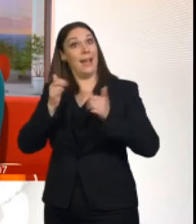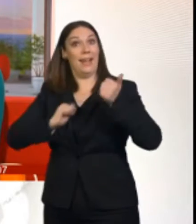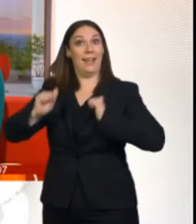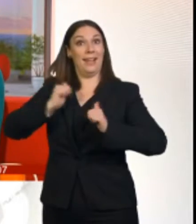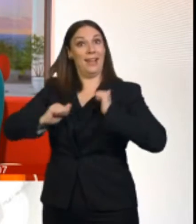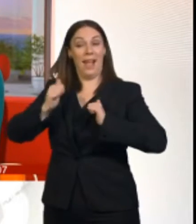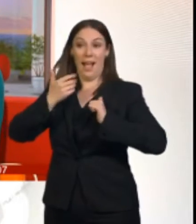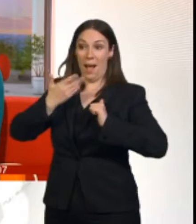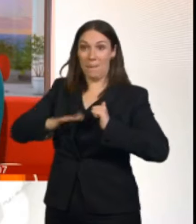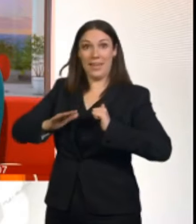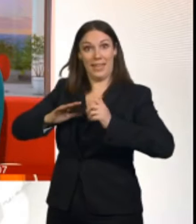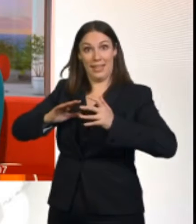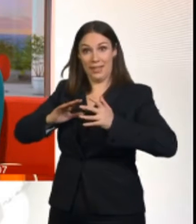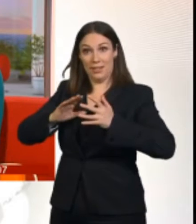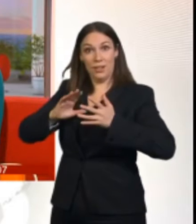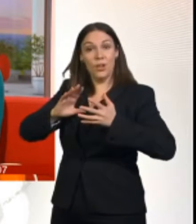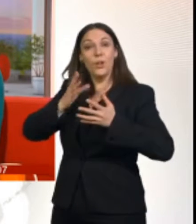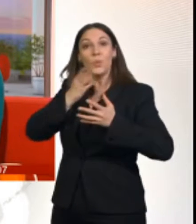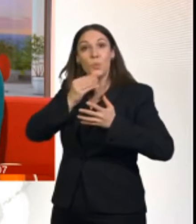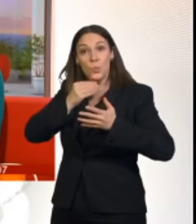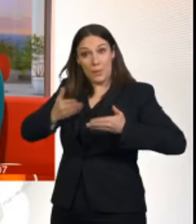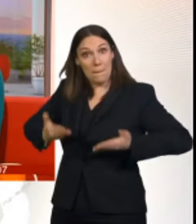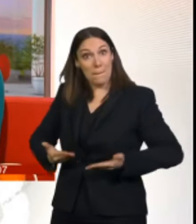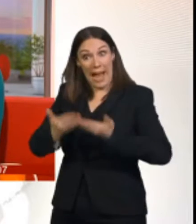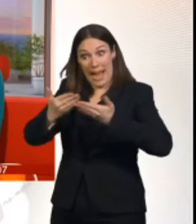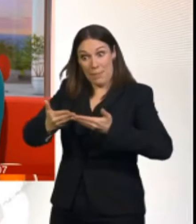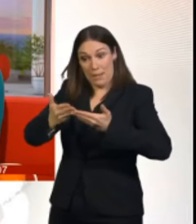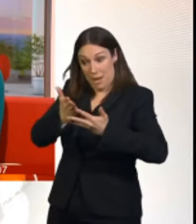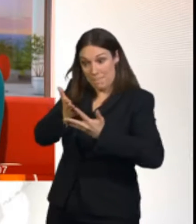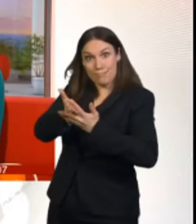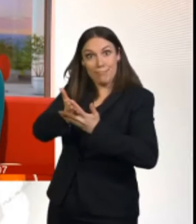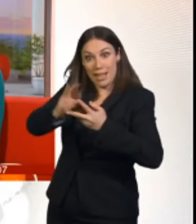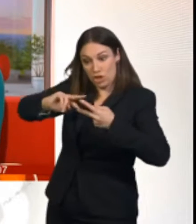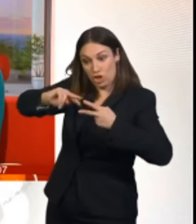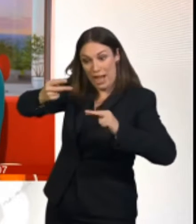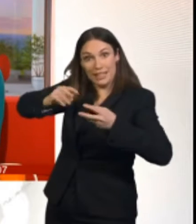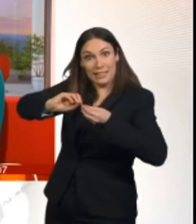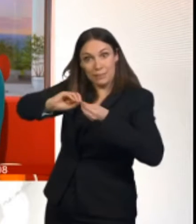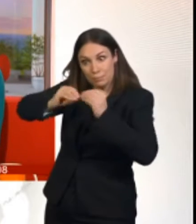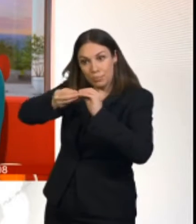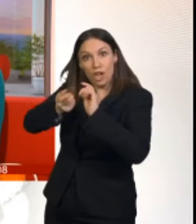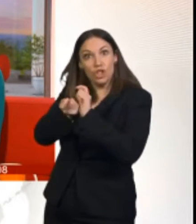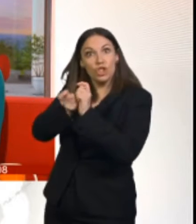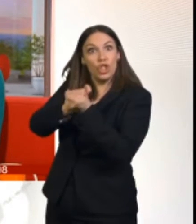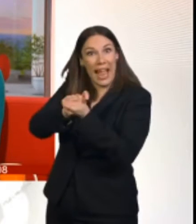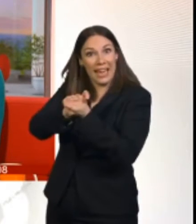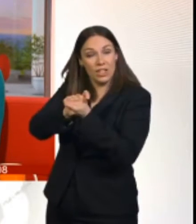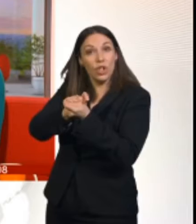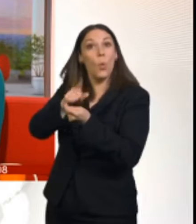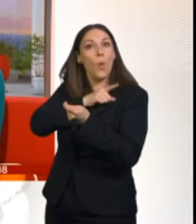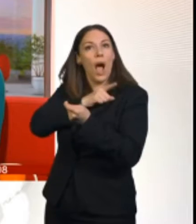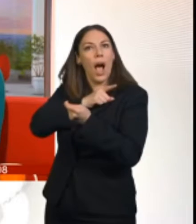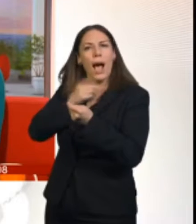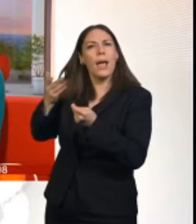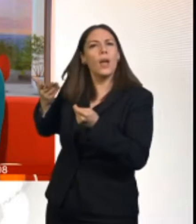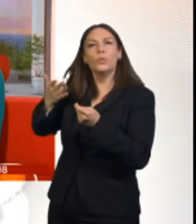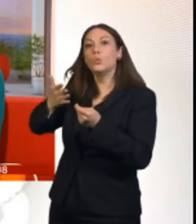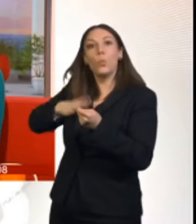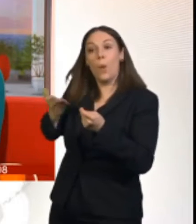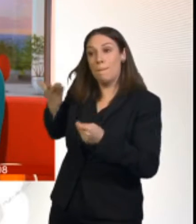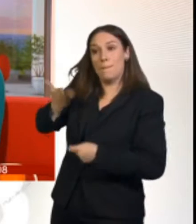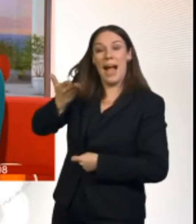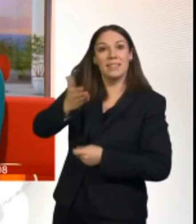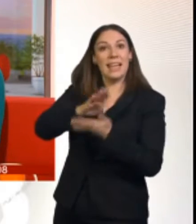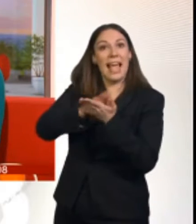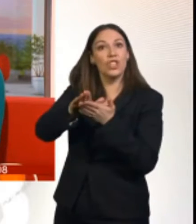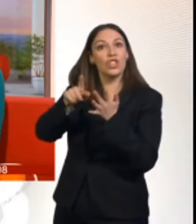edited babies. The scientist from the University of Shenzhen says he has successfully altered the DNA of twin girls to help